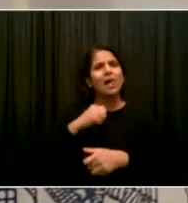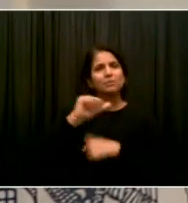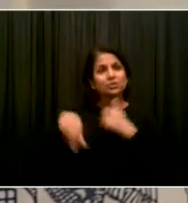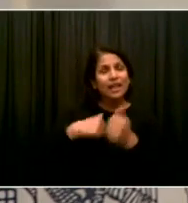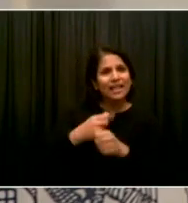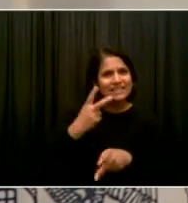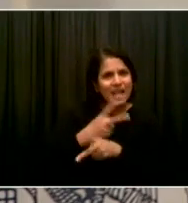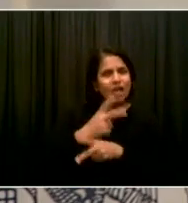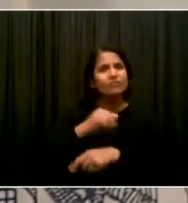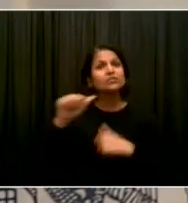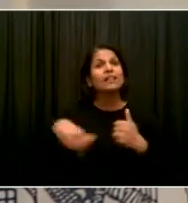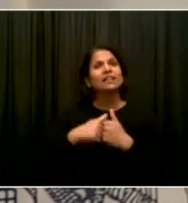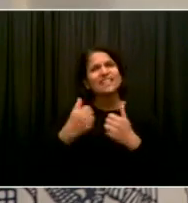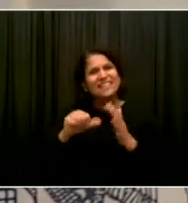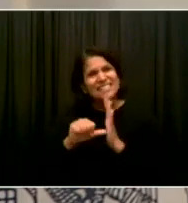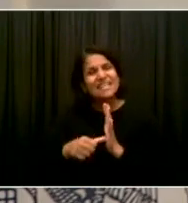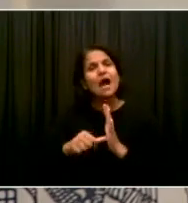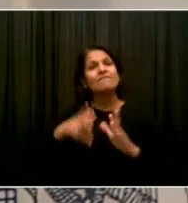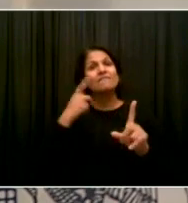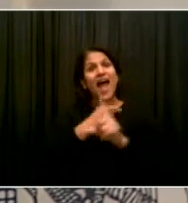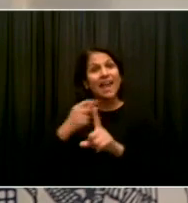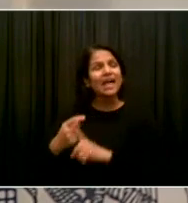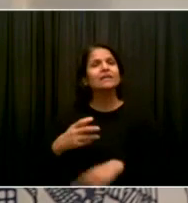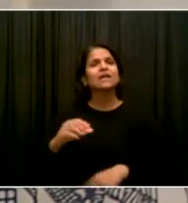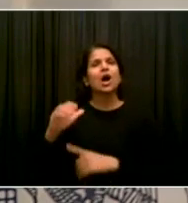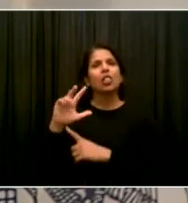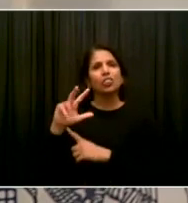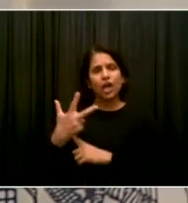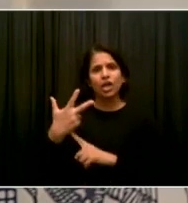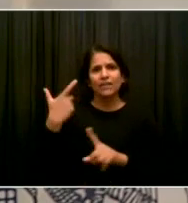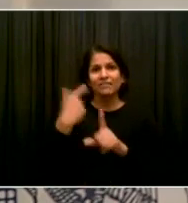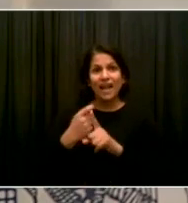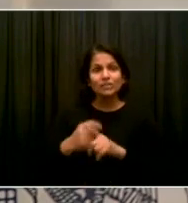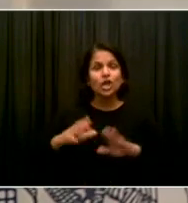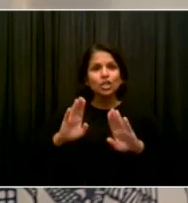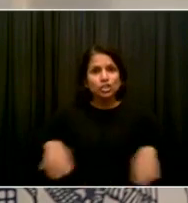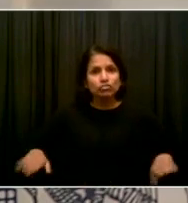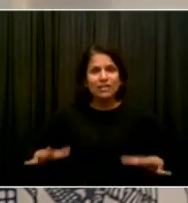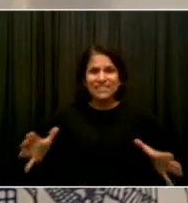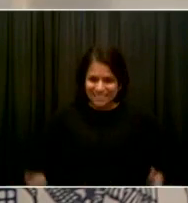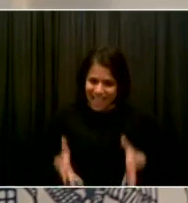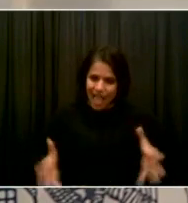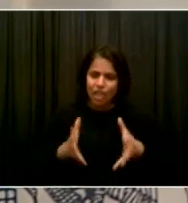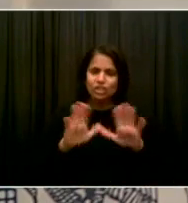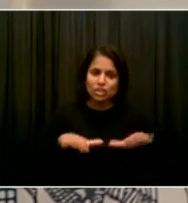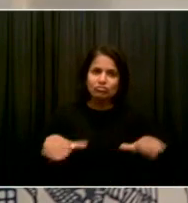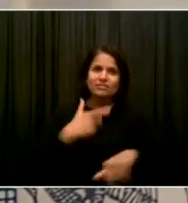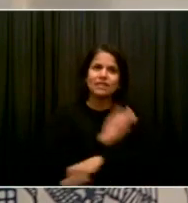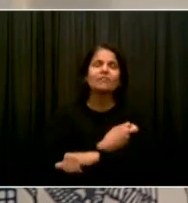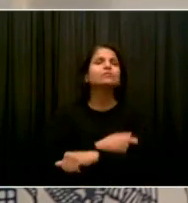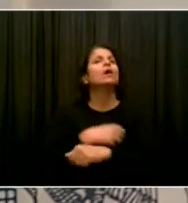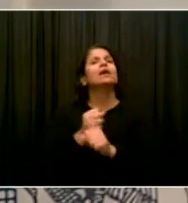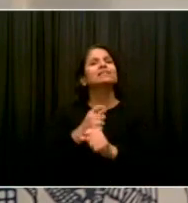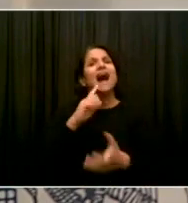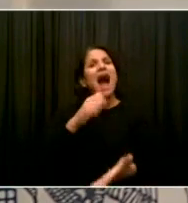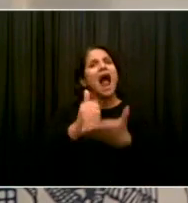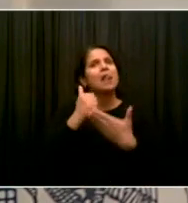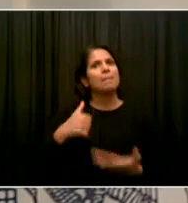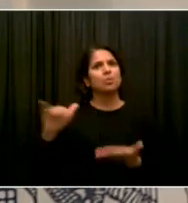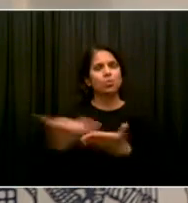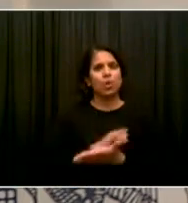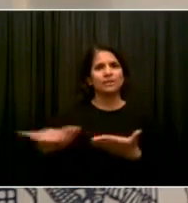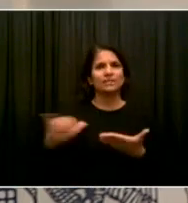get that booster shot, get your child that vaccination. That's what makes a difference. And that's how we're going to make it through once again.